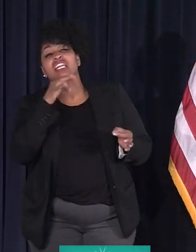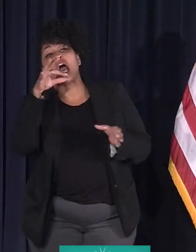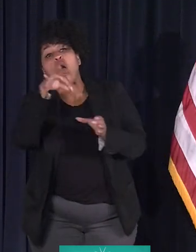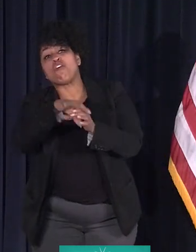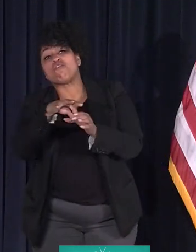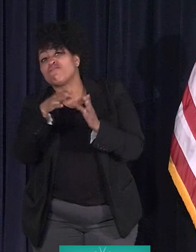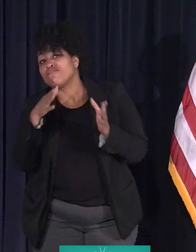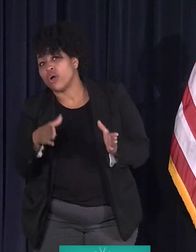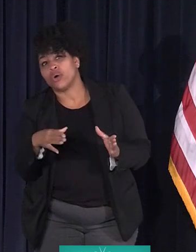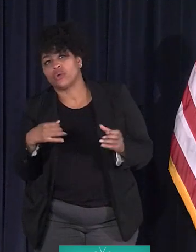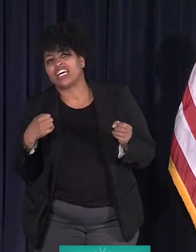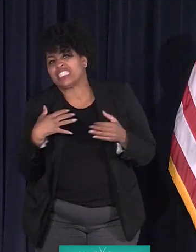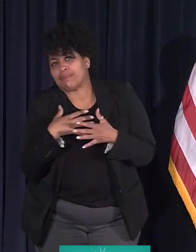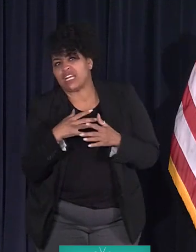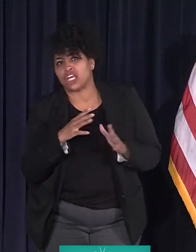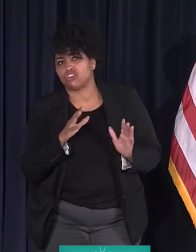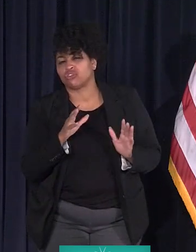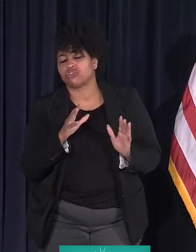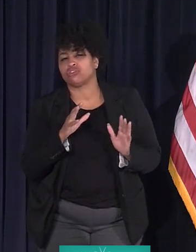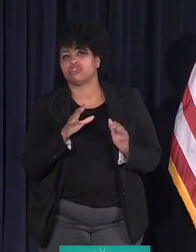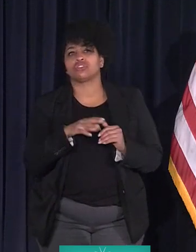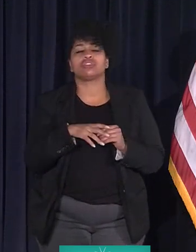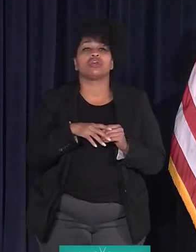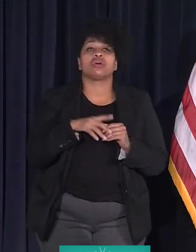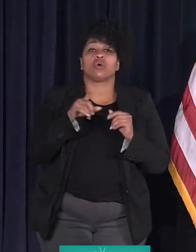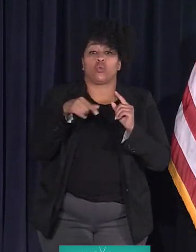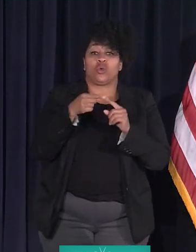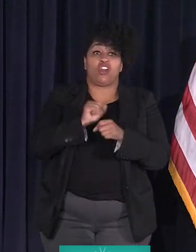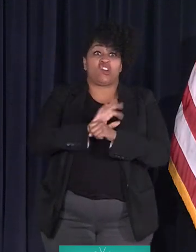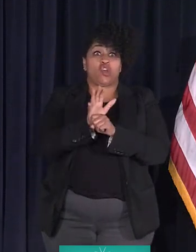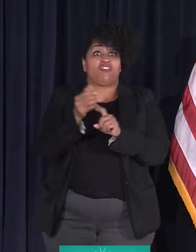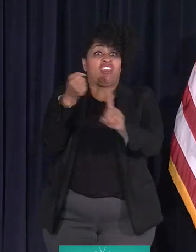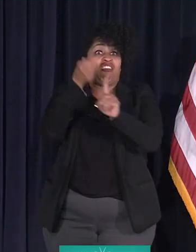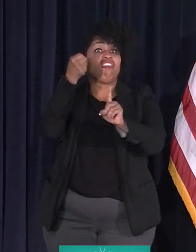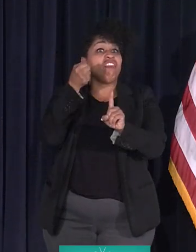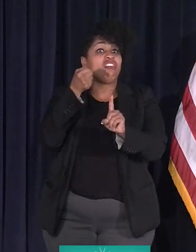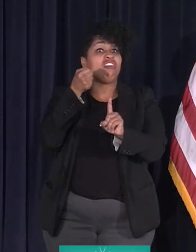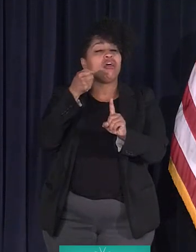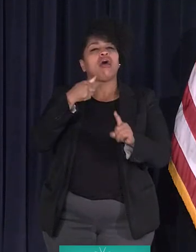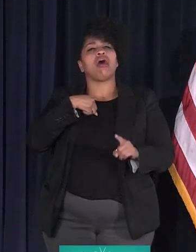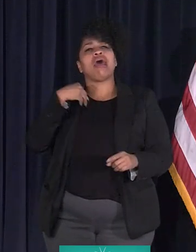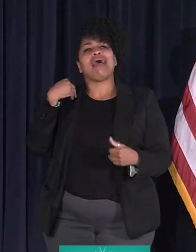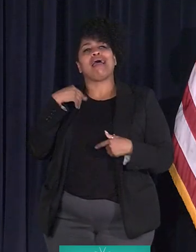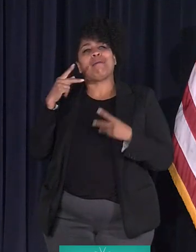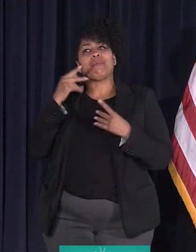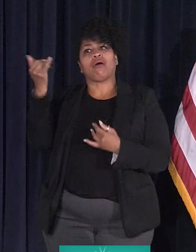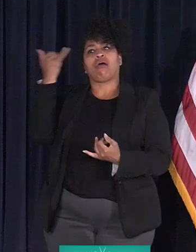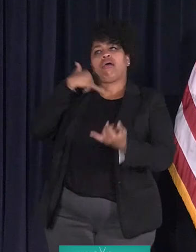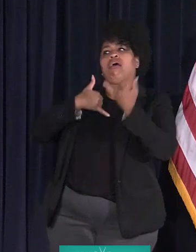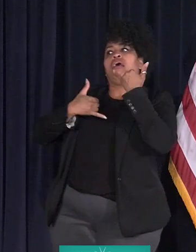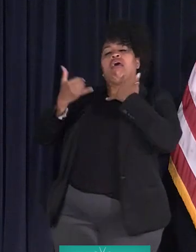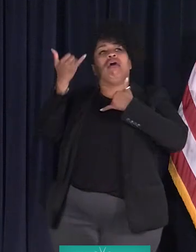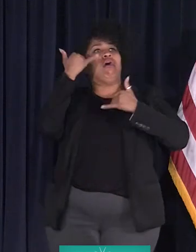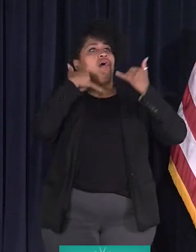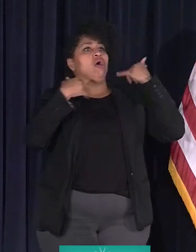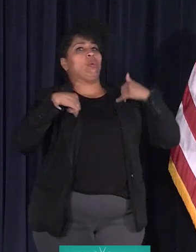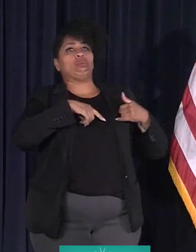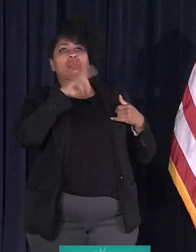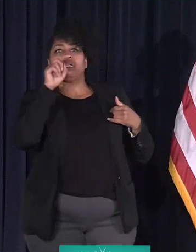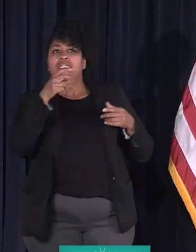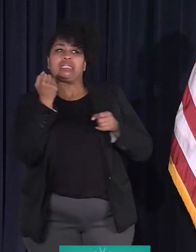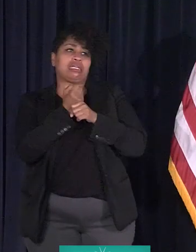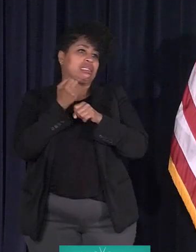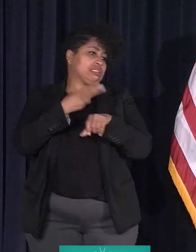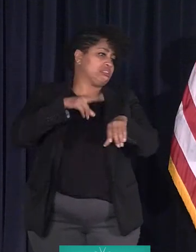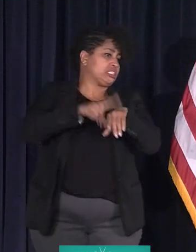So when COVID hit, I had people calling me saying, we need to get the